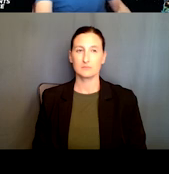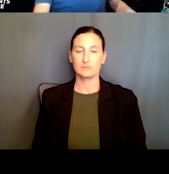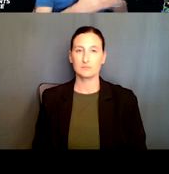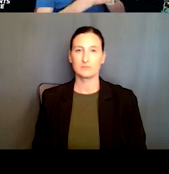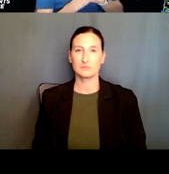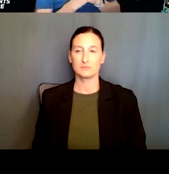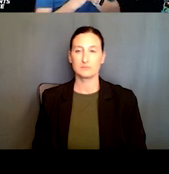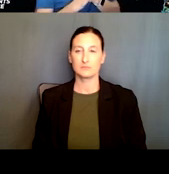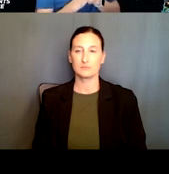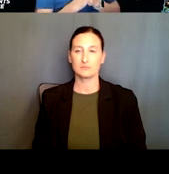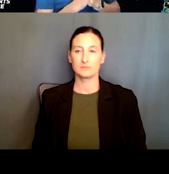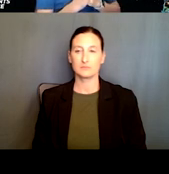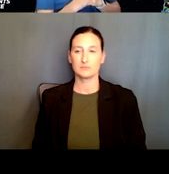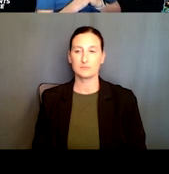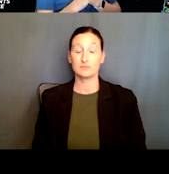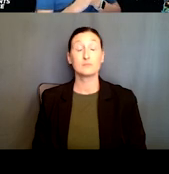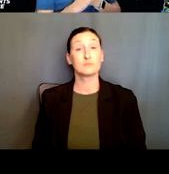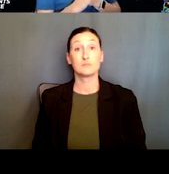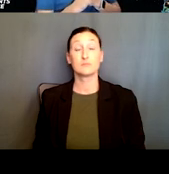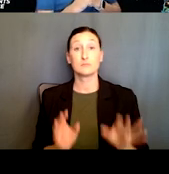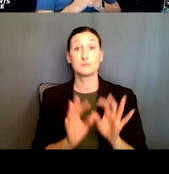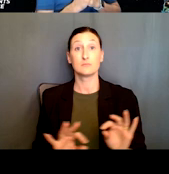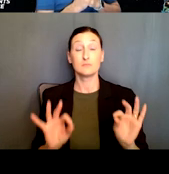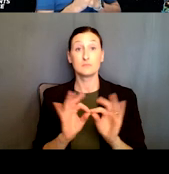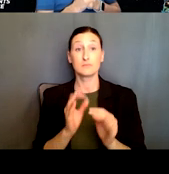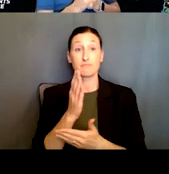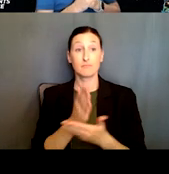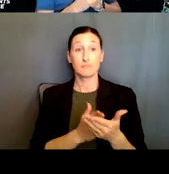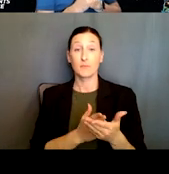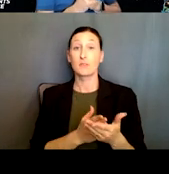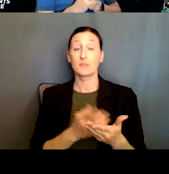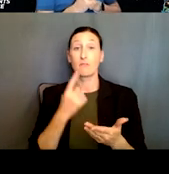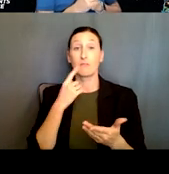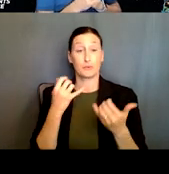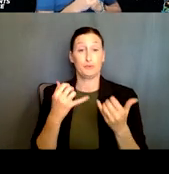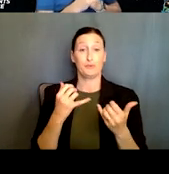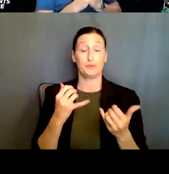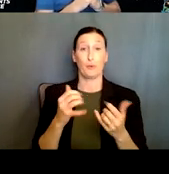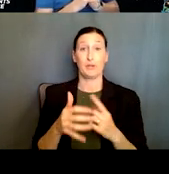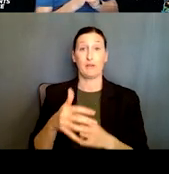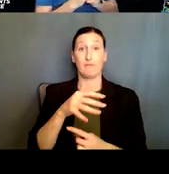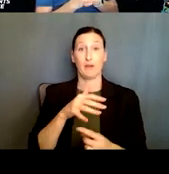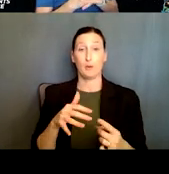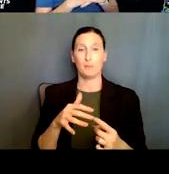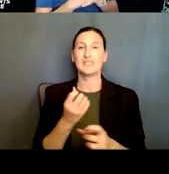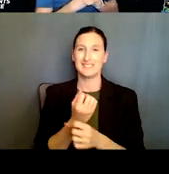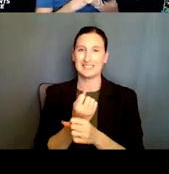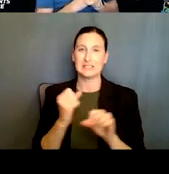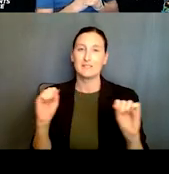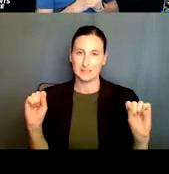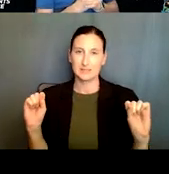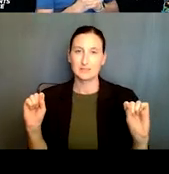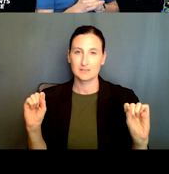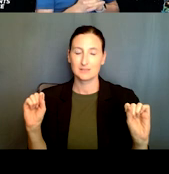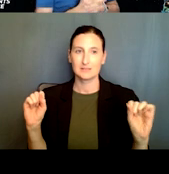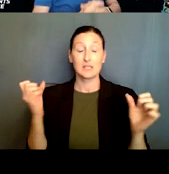So, um, a very important aspect in, uh, in the current environment is the safety. In particular, the